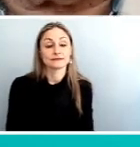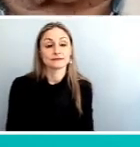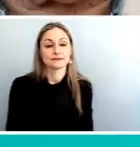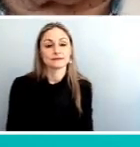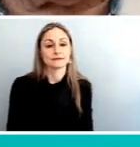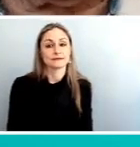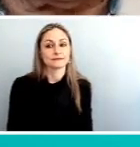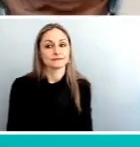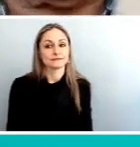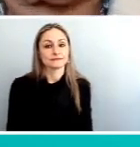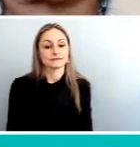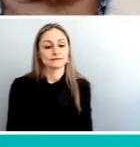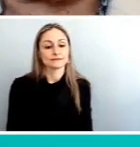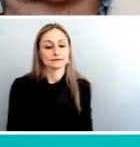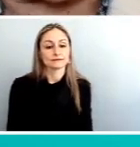increase.